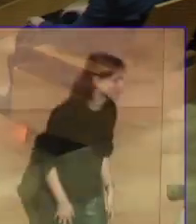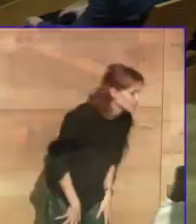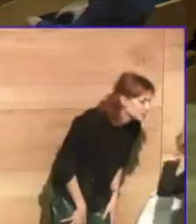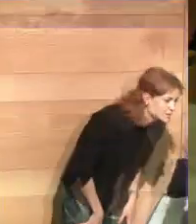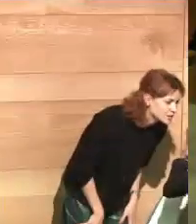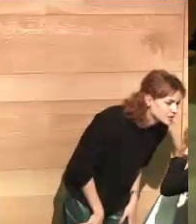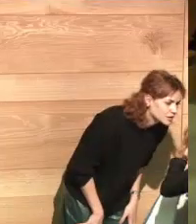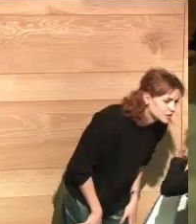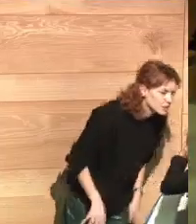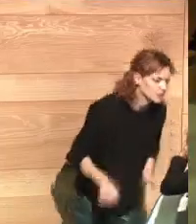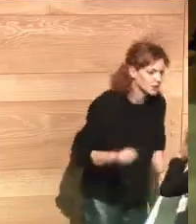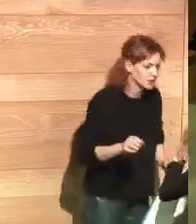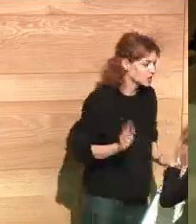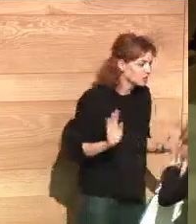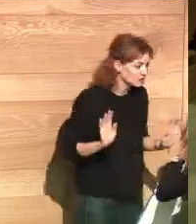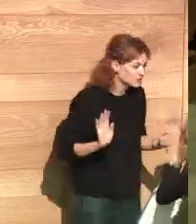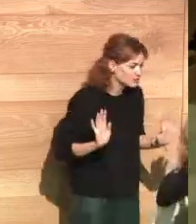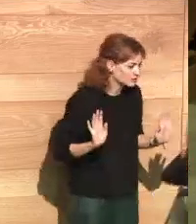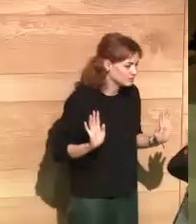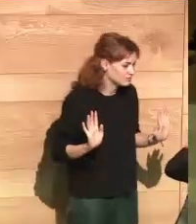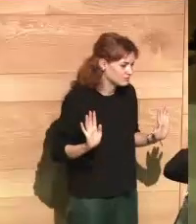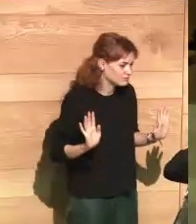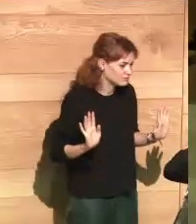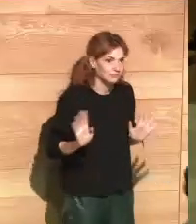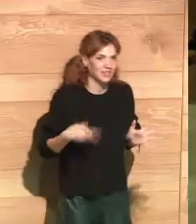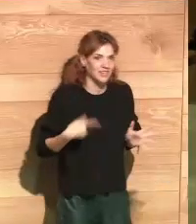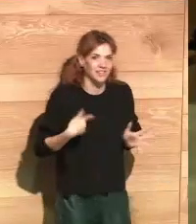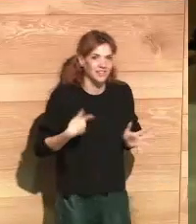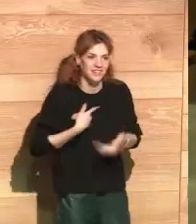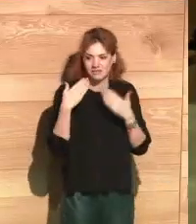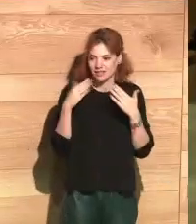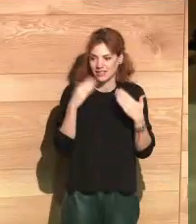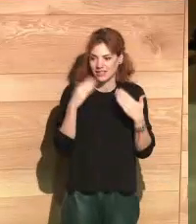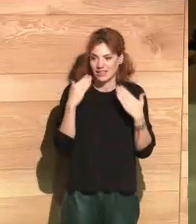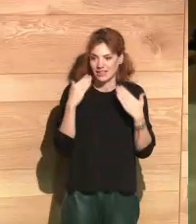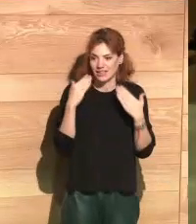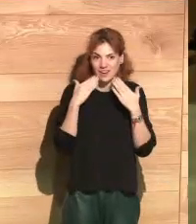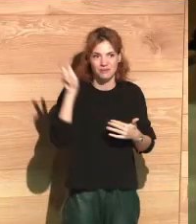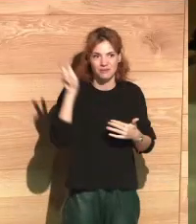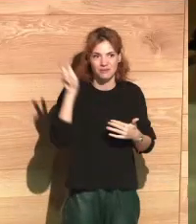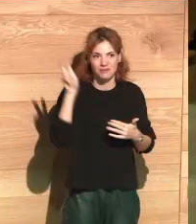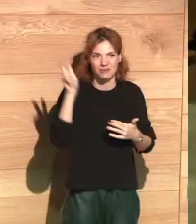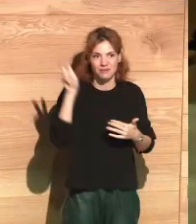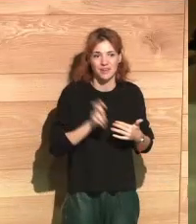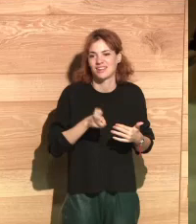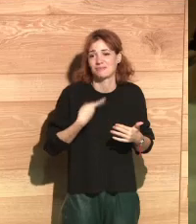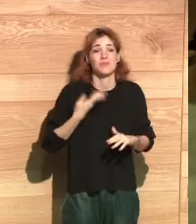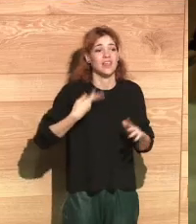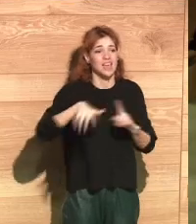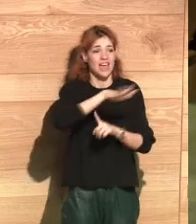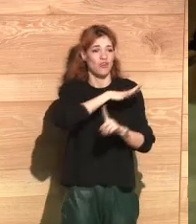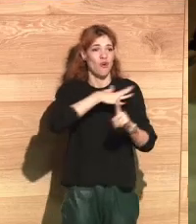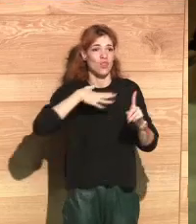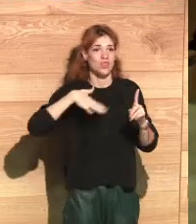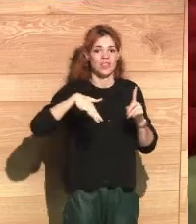Good morning everyone. Thank you all for coming, especially given